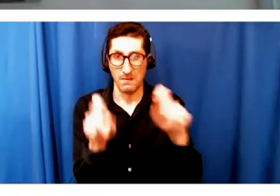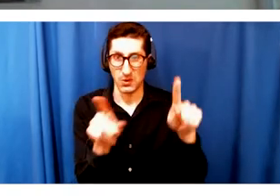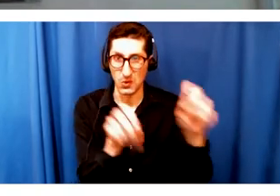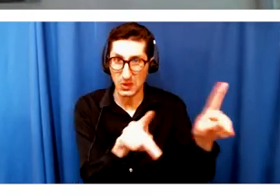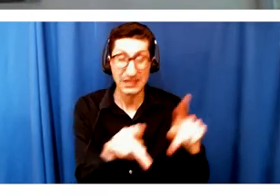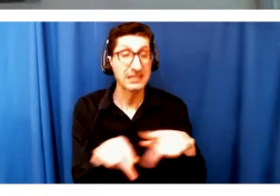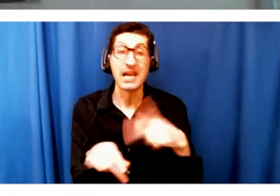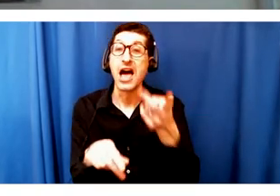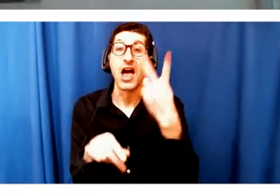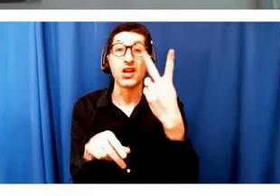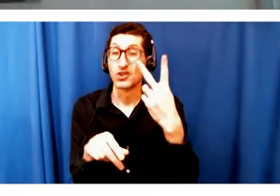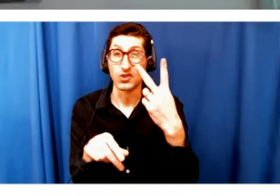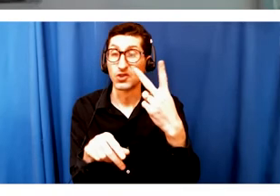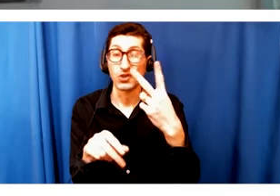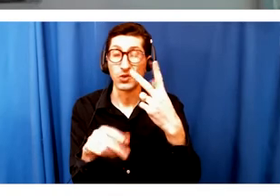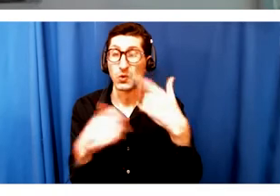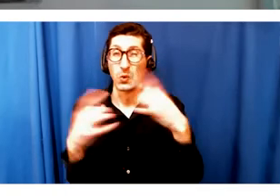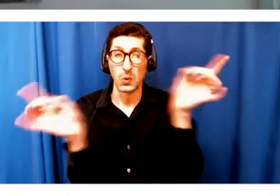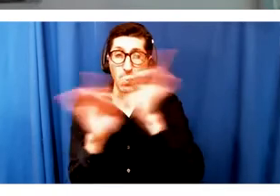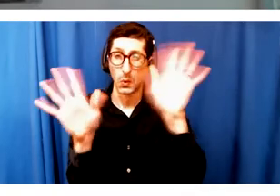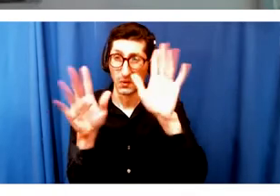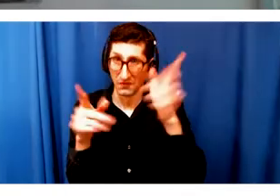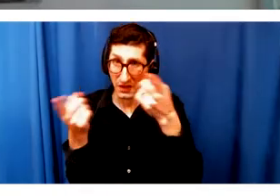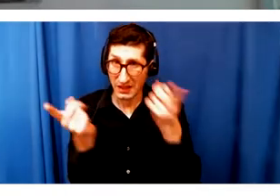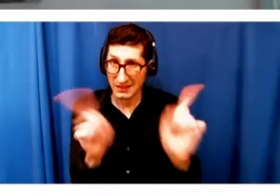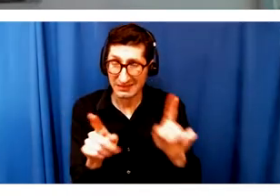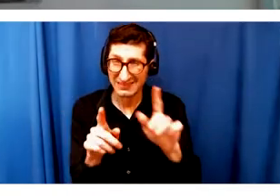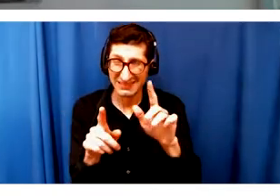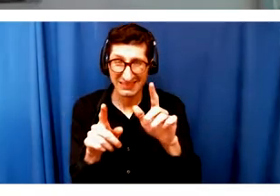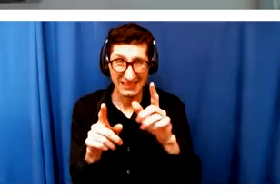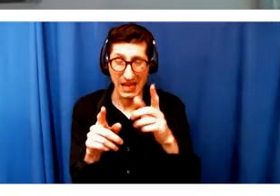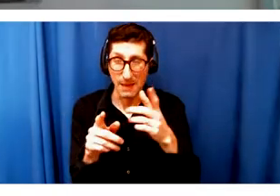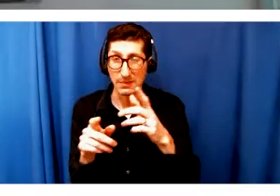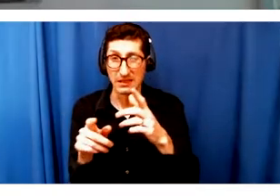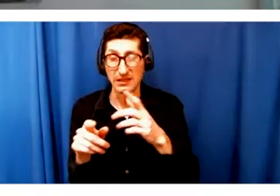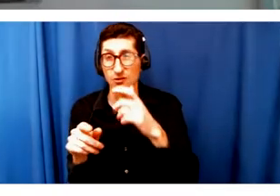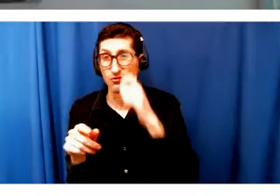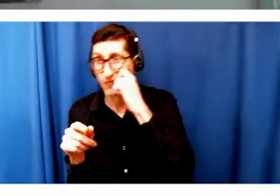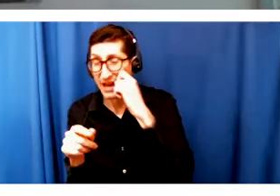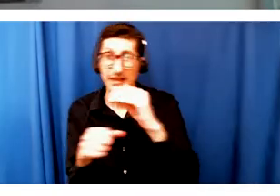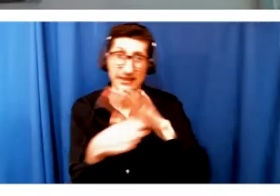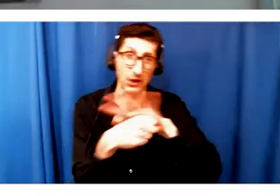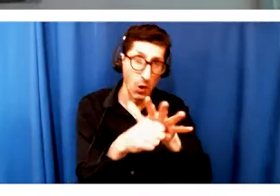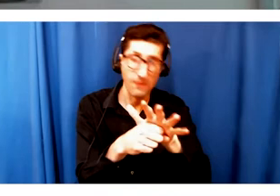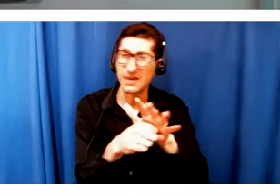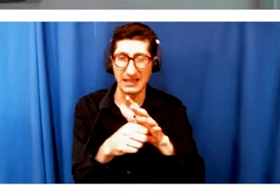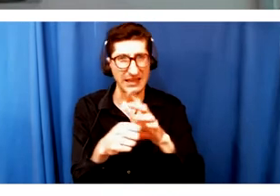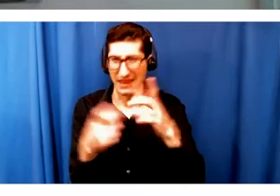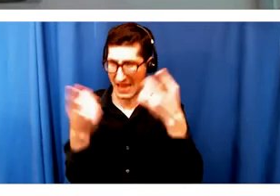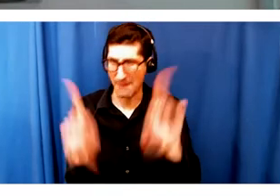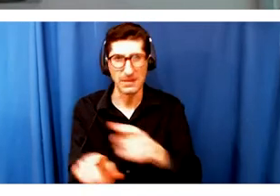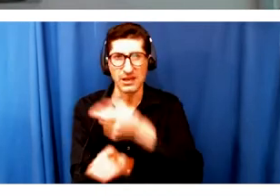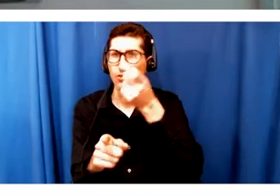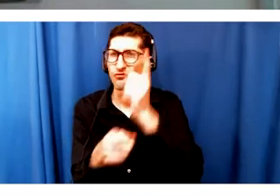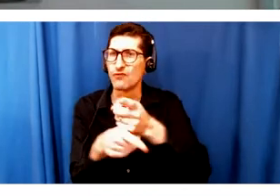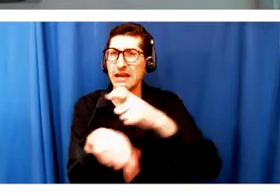are like almost perfectly timed, even with the trauma that we're suffering. Here's a chance for us to fix what